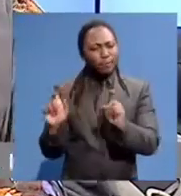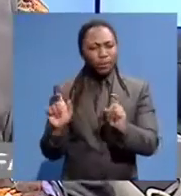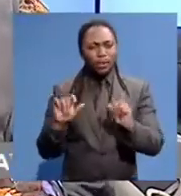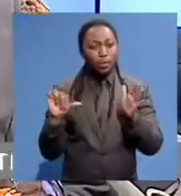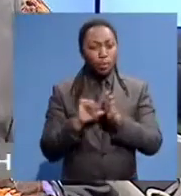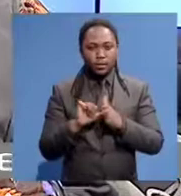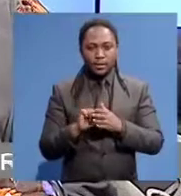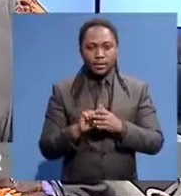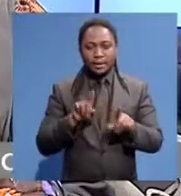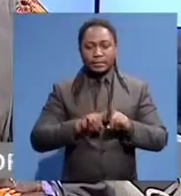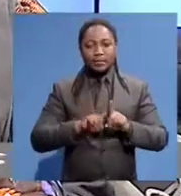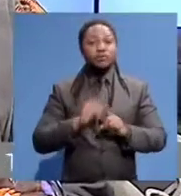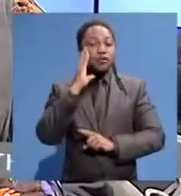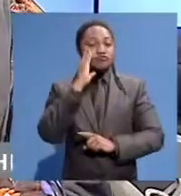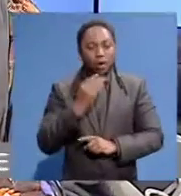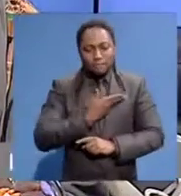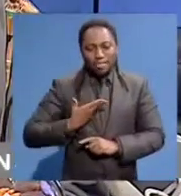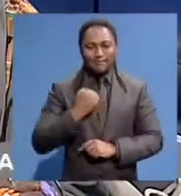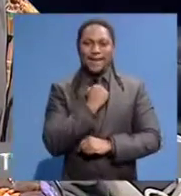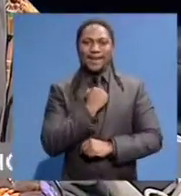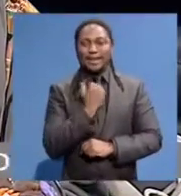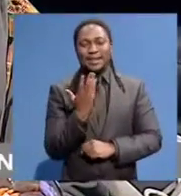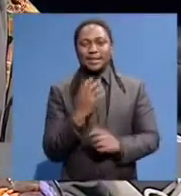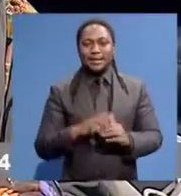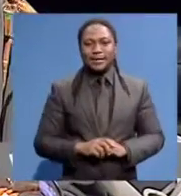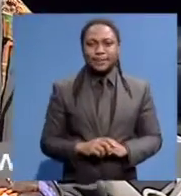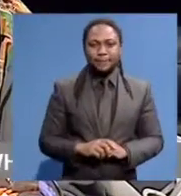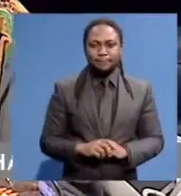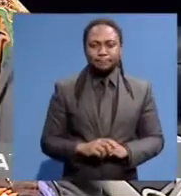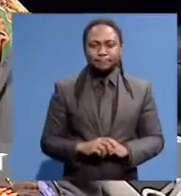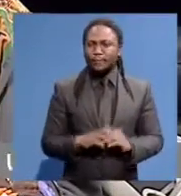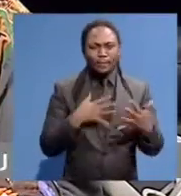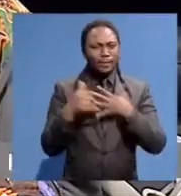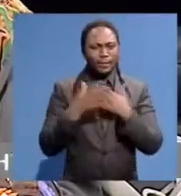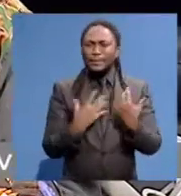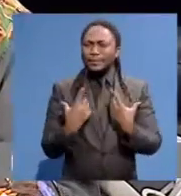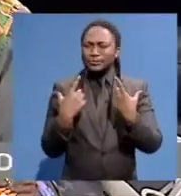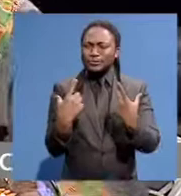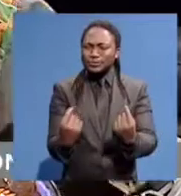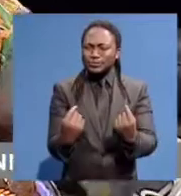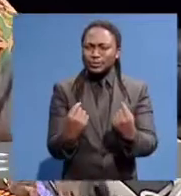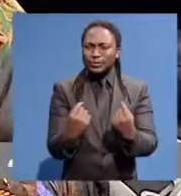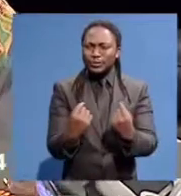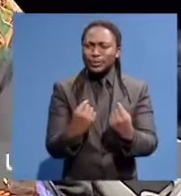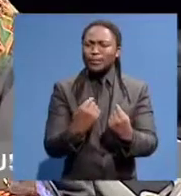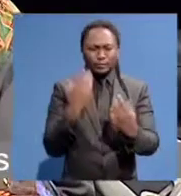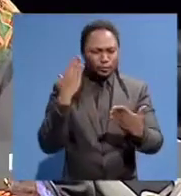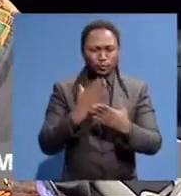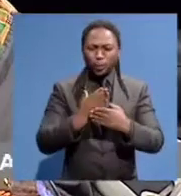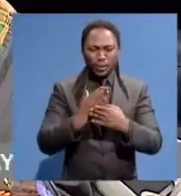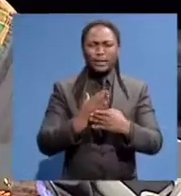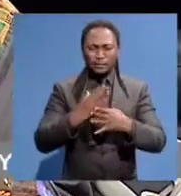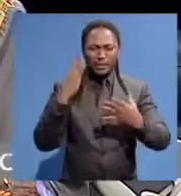It kind of reminds me of my grandmother, actually, you know? So it's to be humble in anything that you do, you know? And to do it with all your heart.